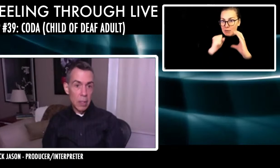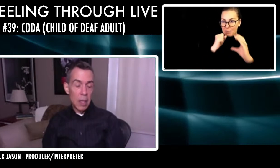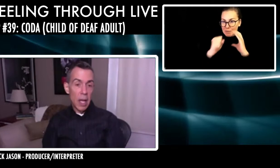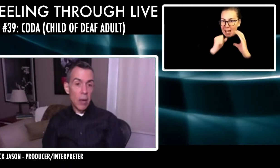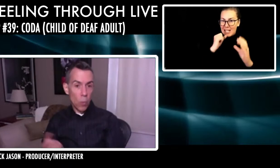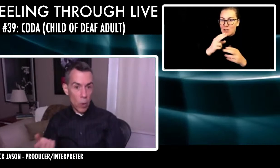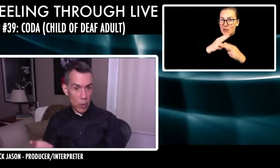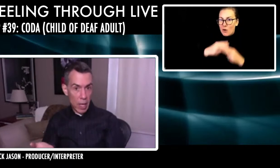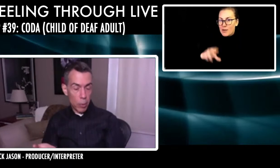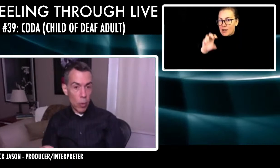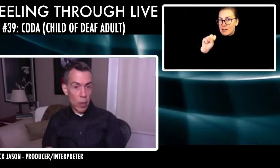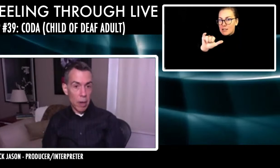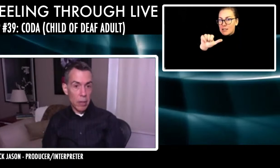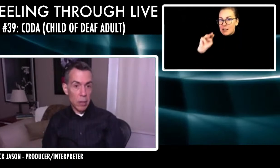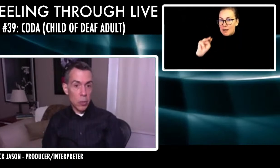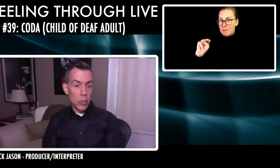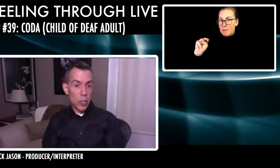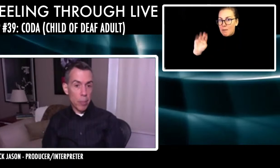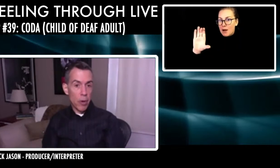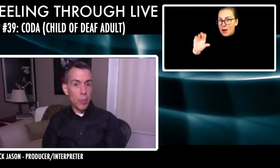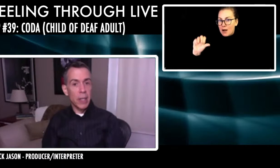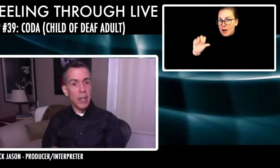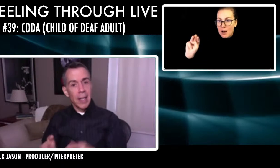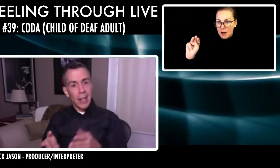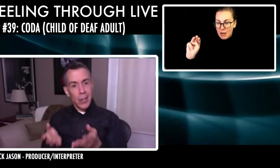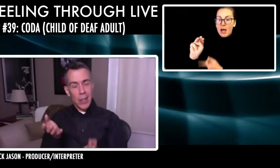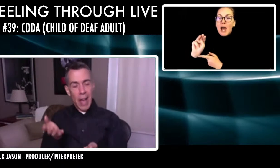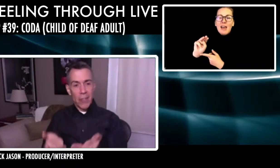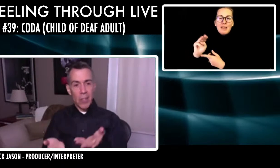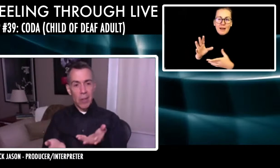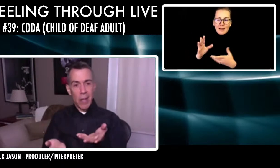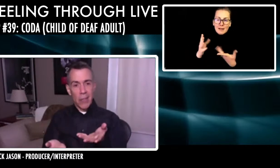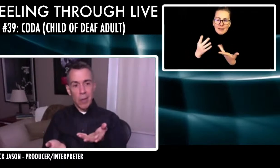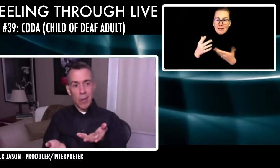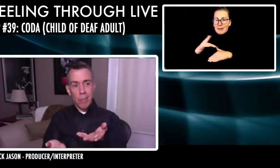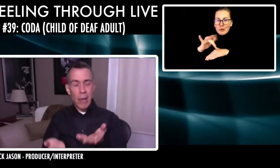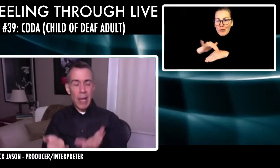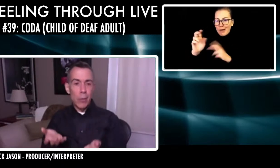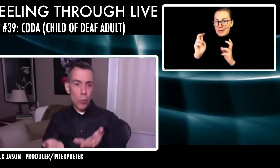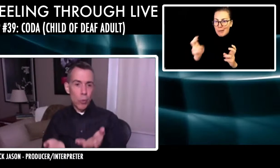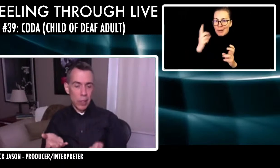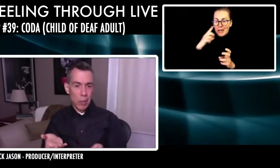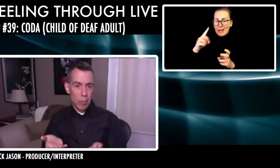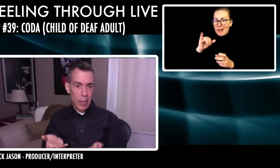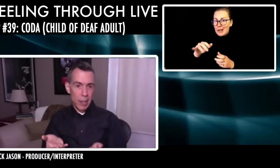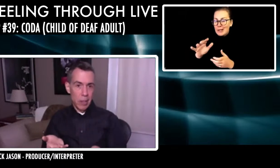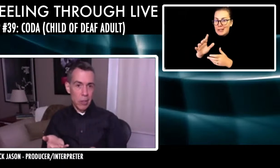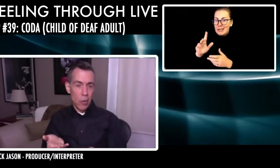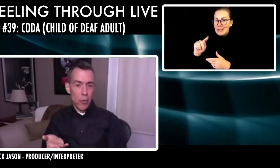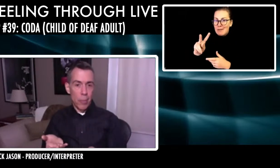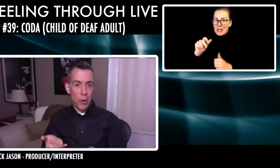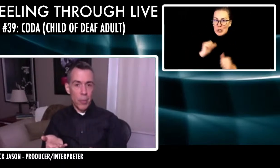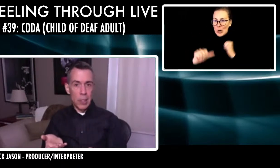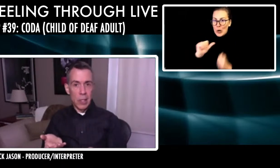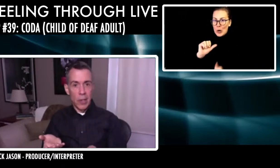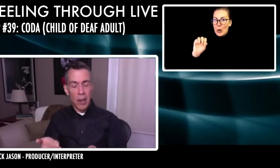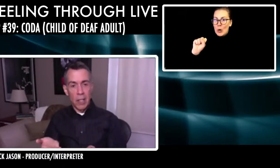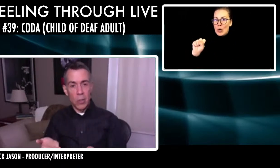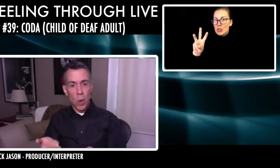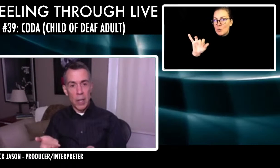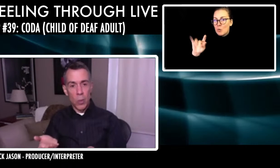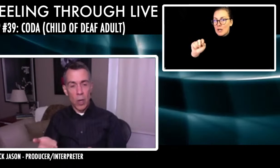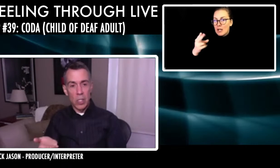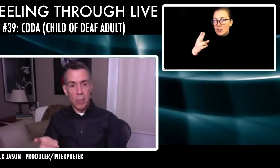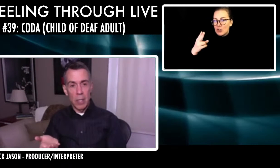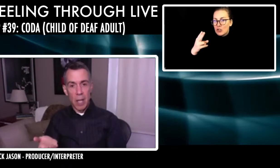and what they employed on Switched at Birth, but, you know, you have to, you have to bend the rules a little bit. So for the purposes of an